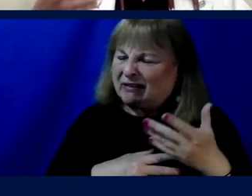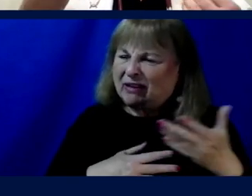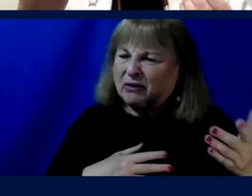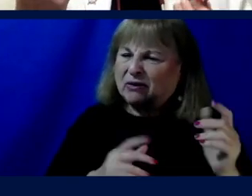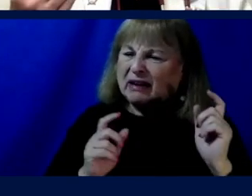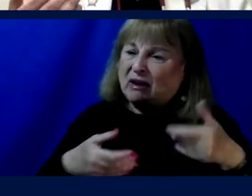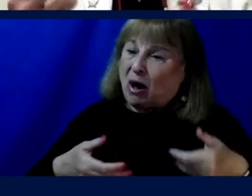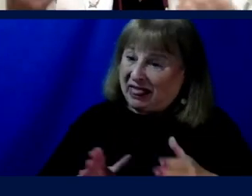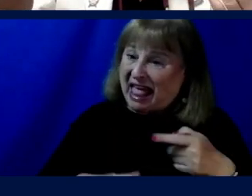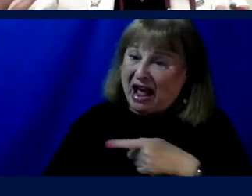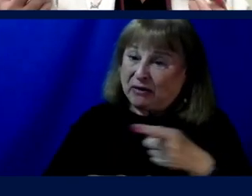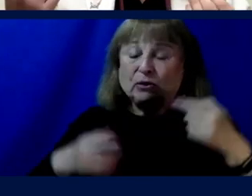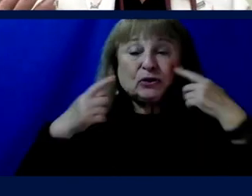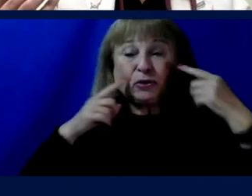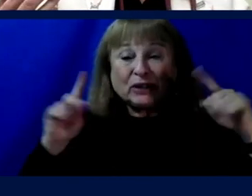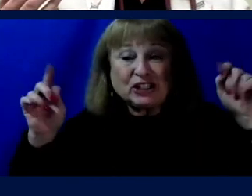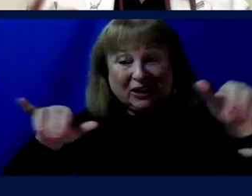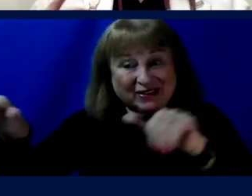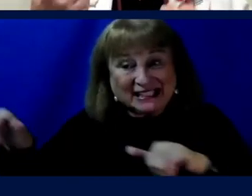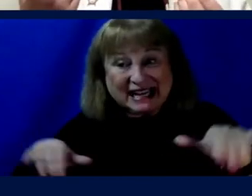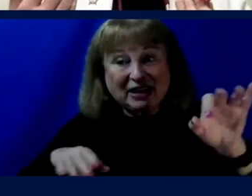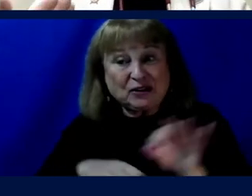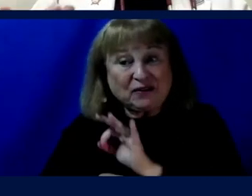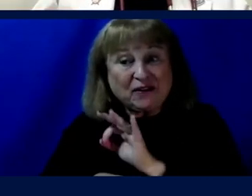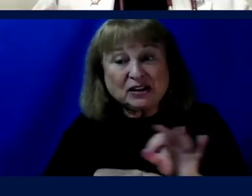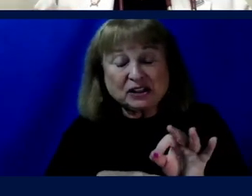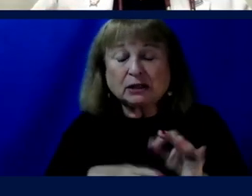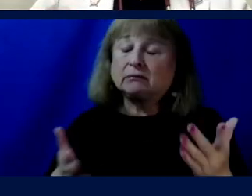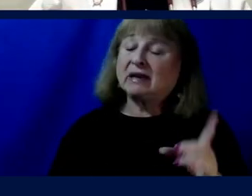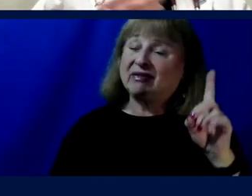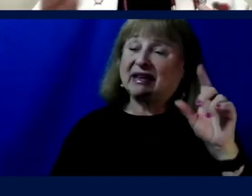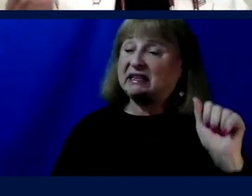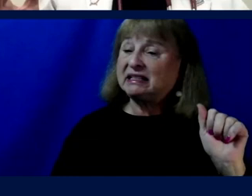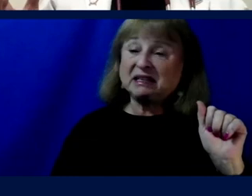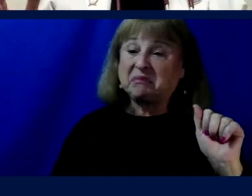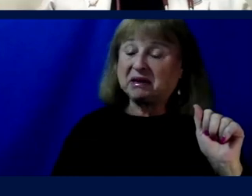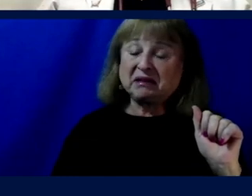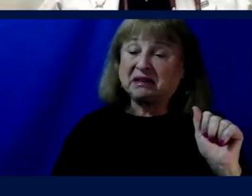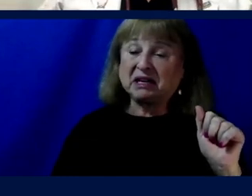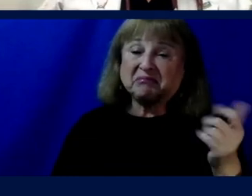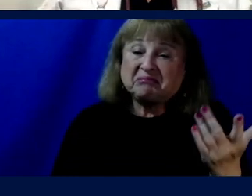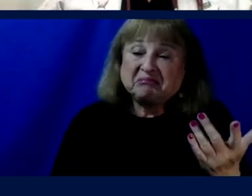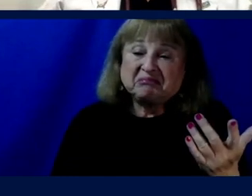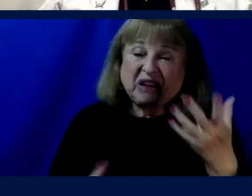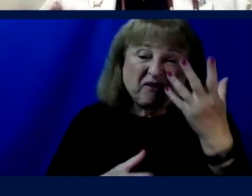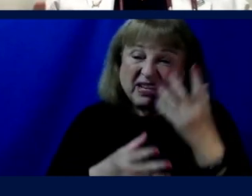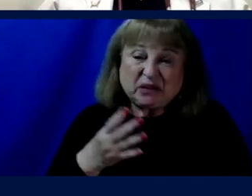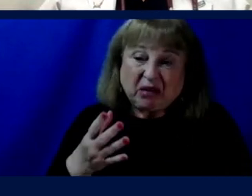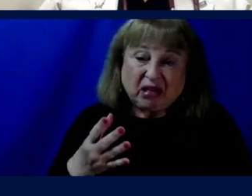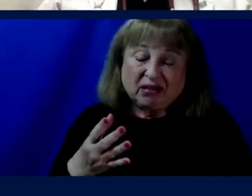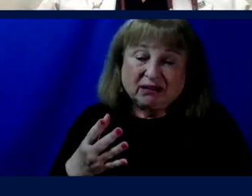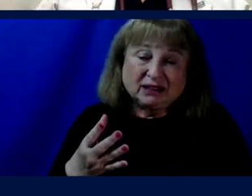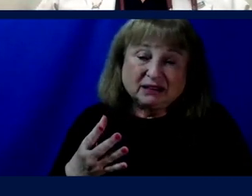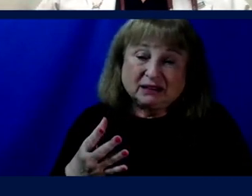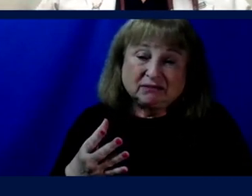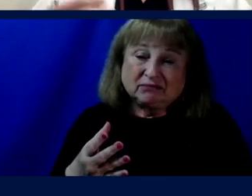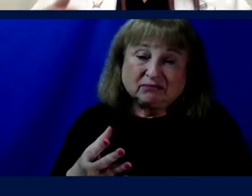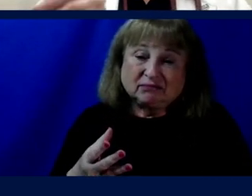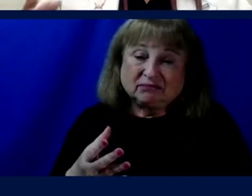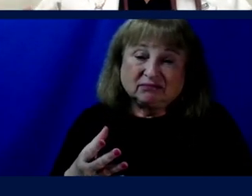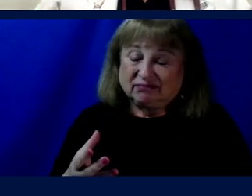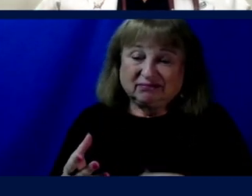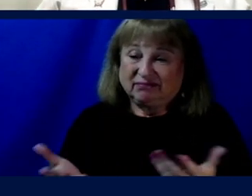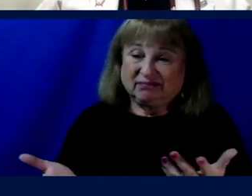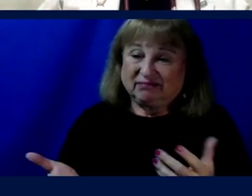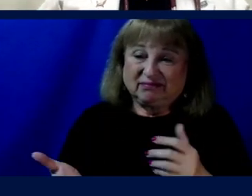that allow you to achieve standard function, your disability may essentially be invisible or effectively not